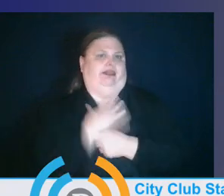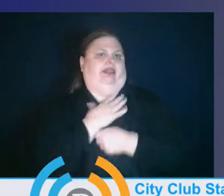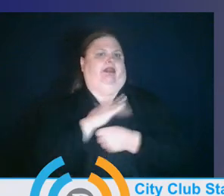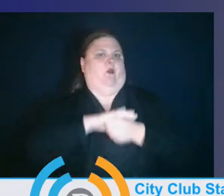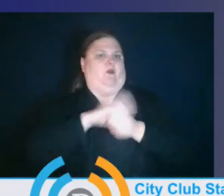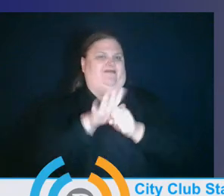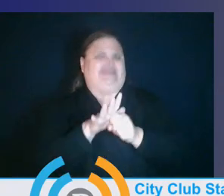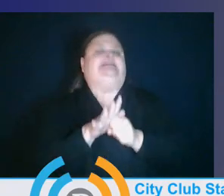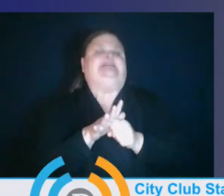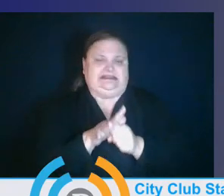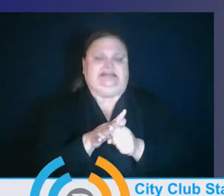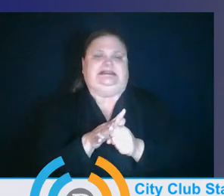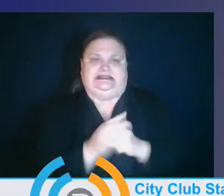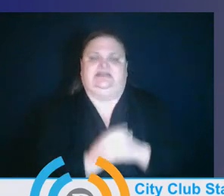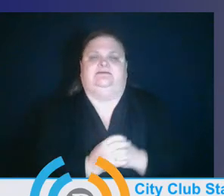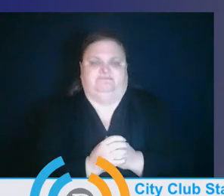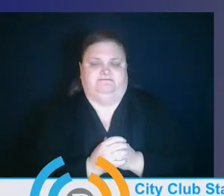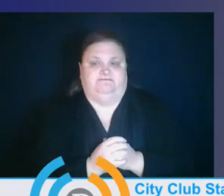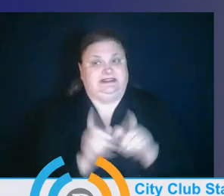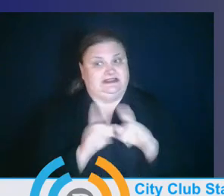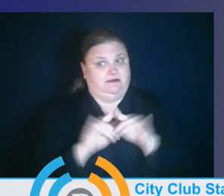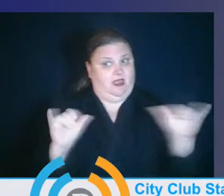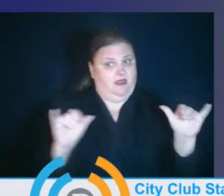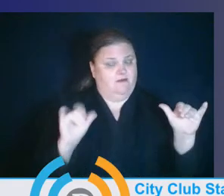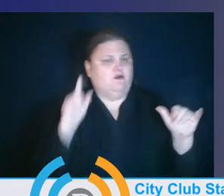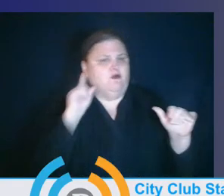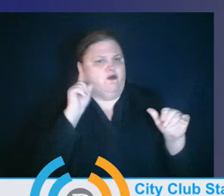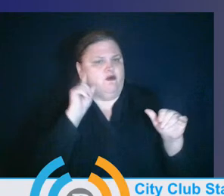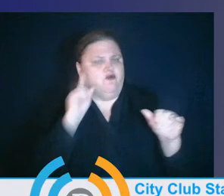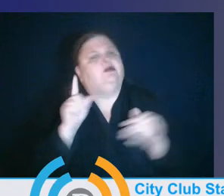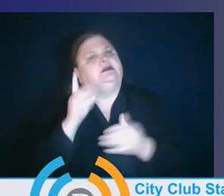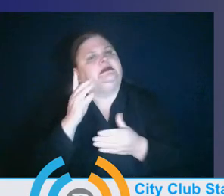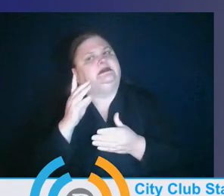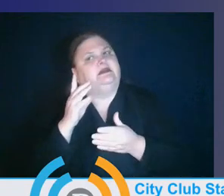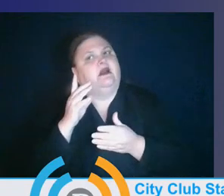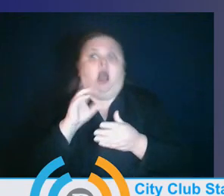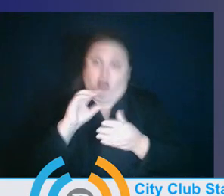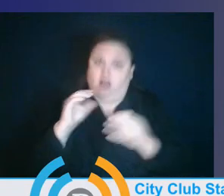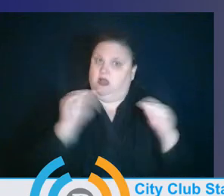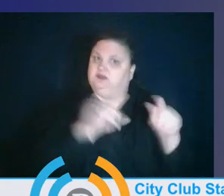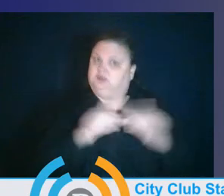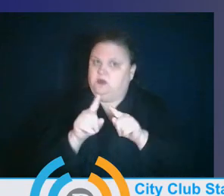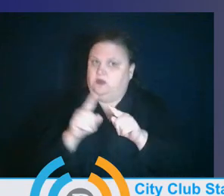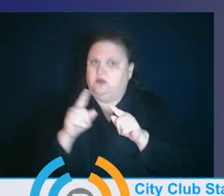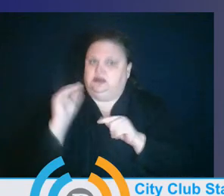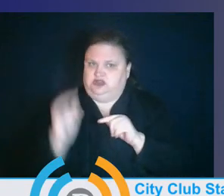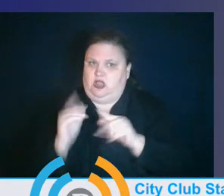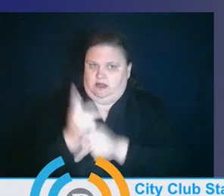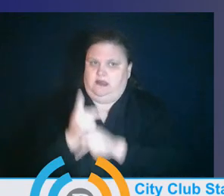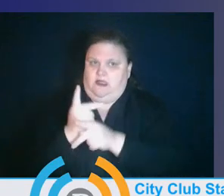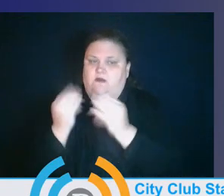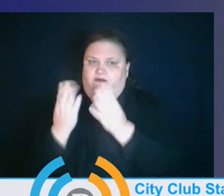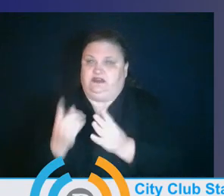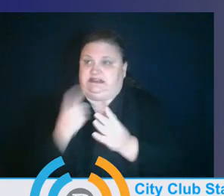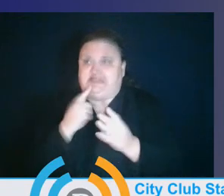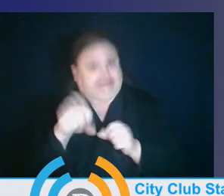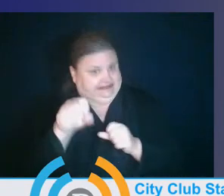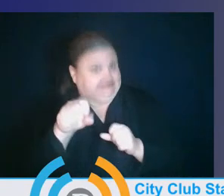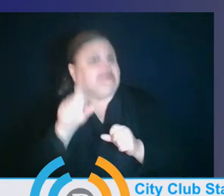same time, we heard as many providers saying to us, please keep us open. This is our livelihood.